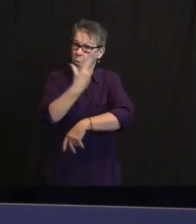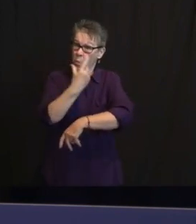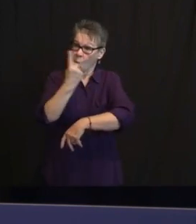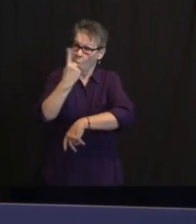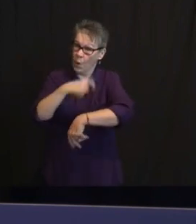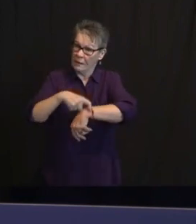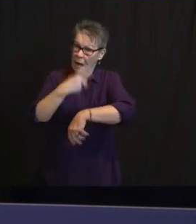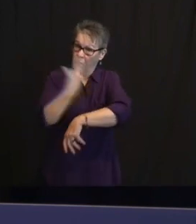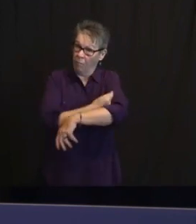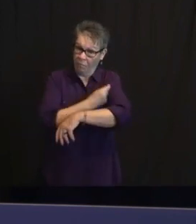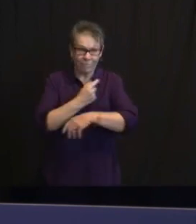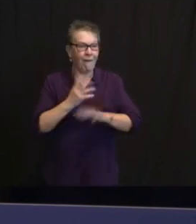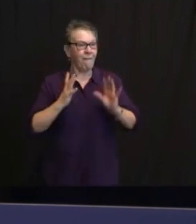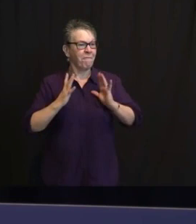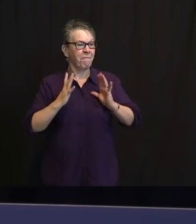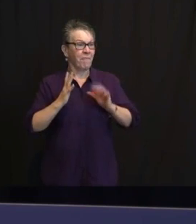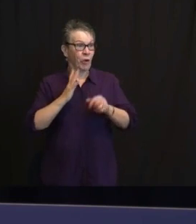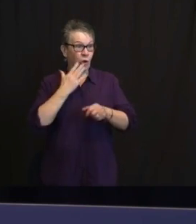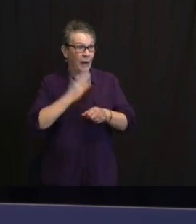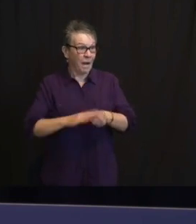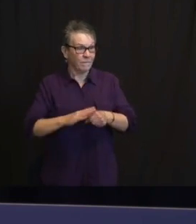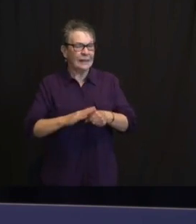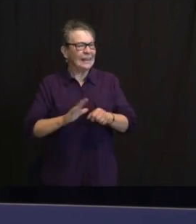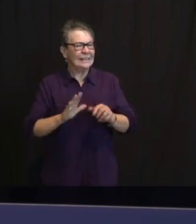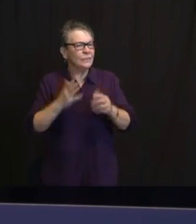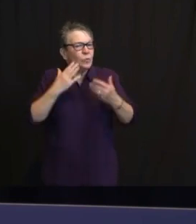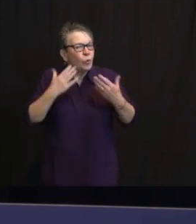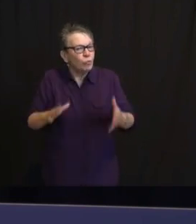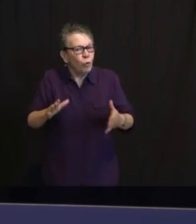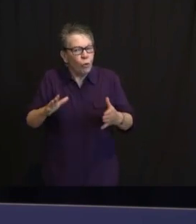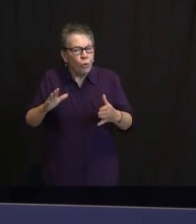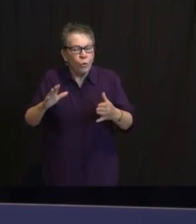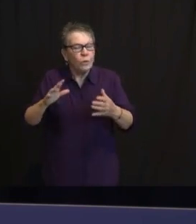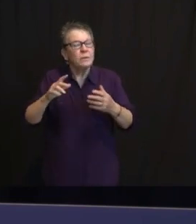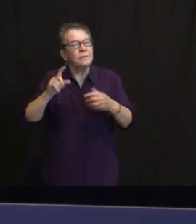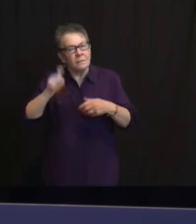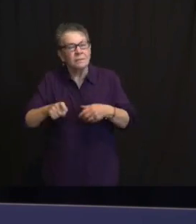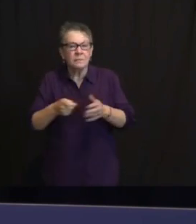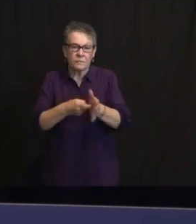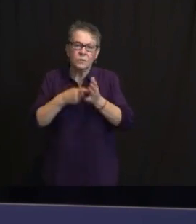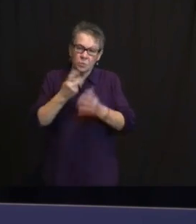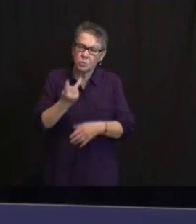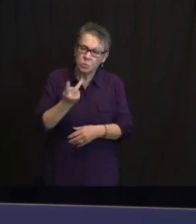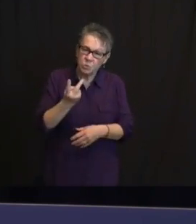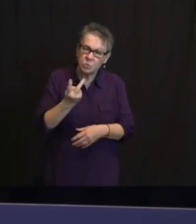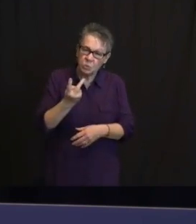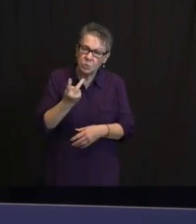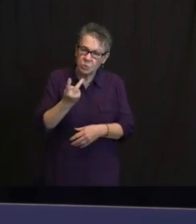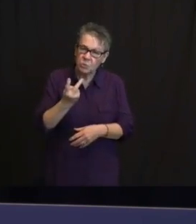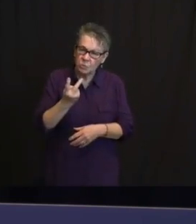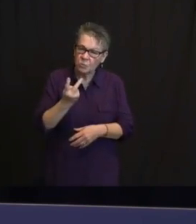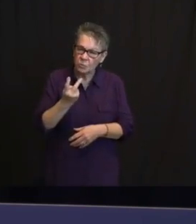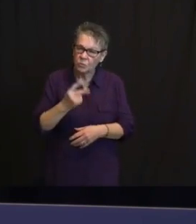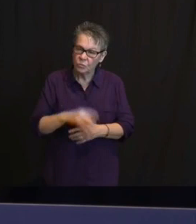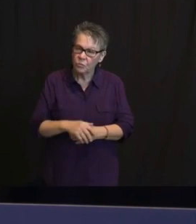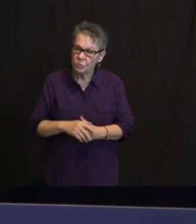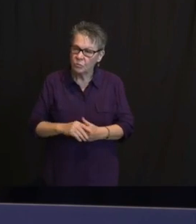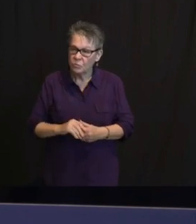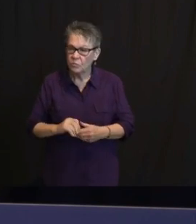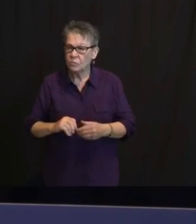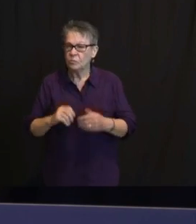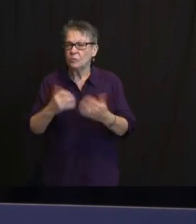ONE DOSE OF THE VACCINE. SO MOVING ON TO MY DAILY REPORT, AS THE GOVERNOR SHARED, ABOUT 1,900